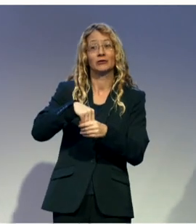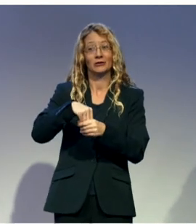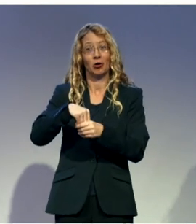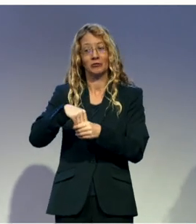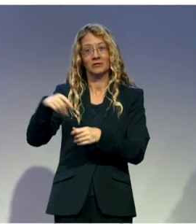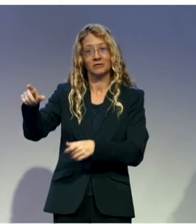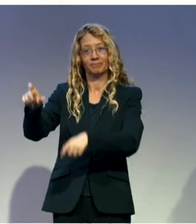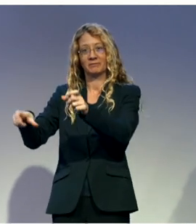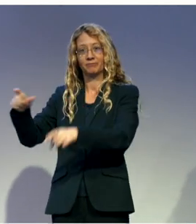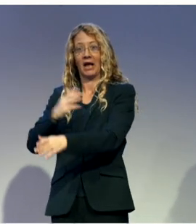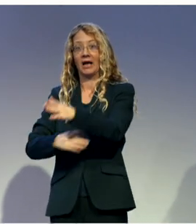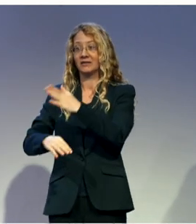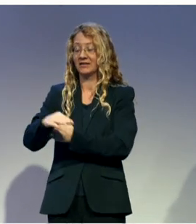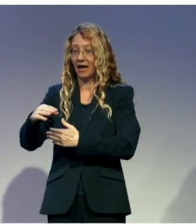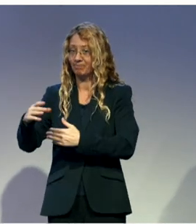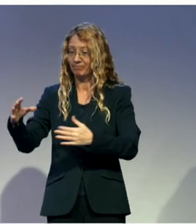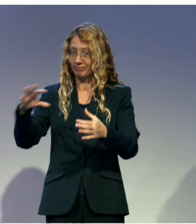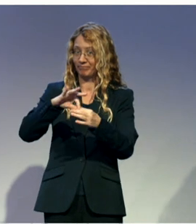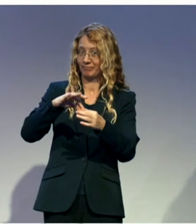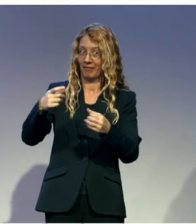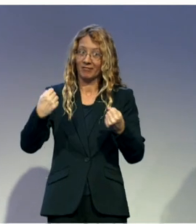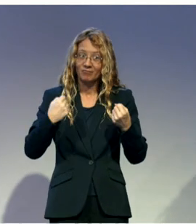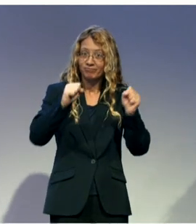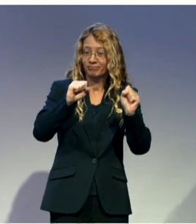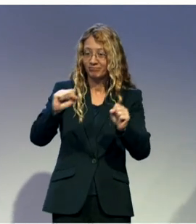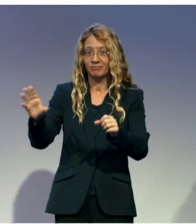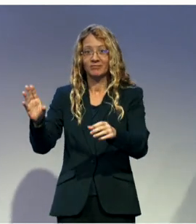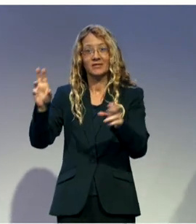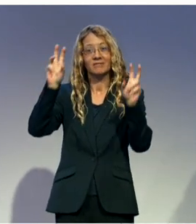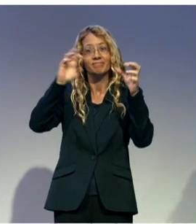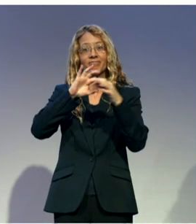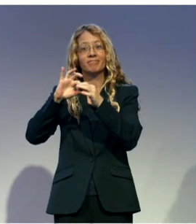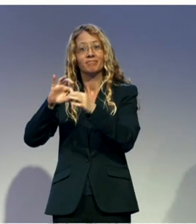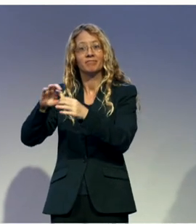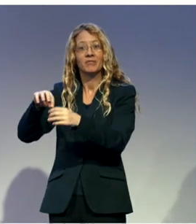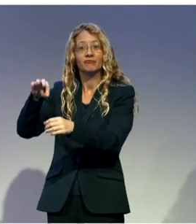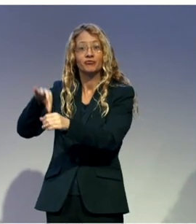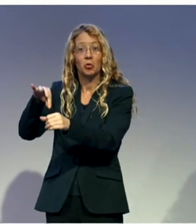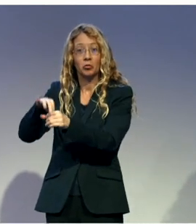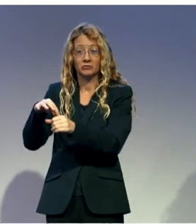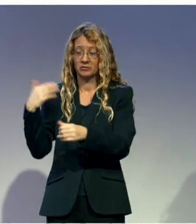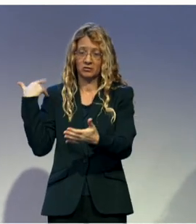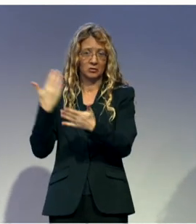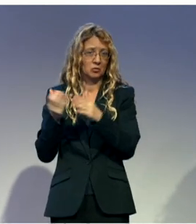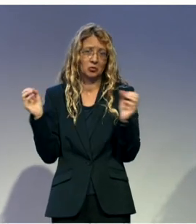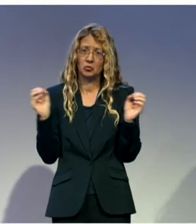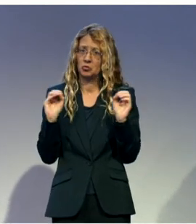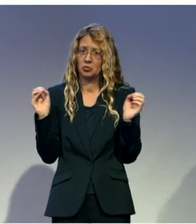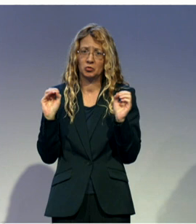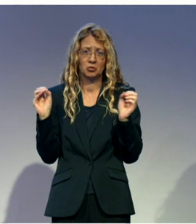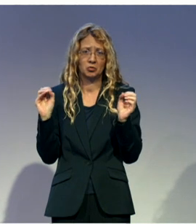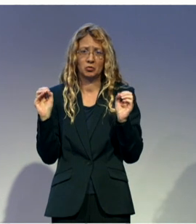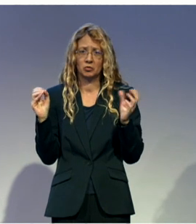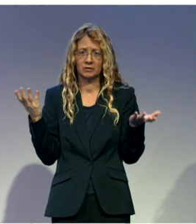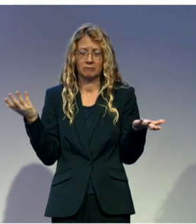to stand as candidates, both in the tri-part elections, that